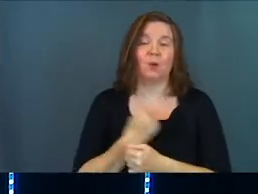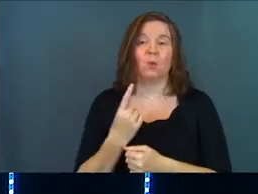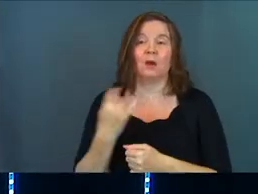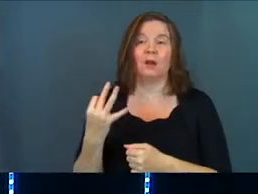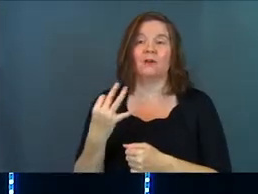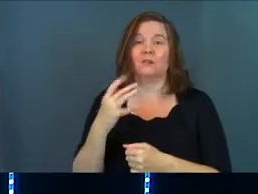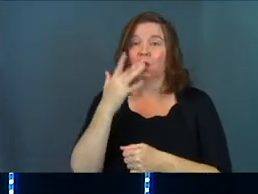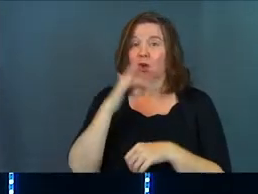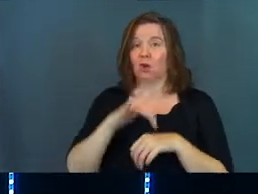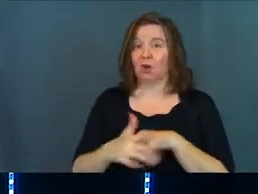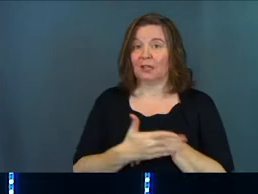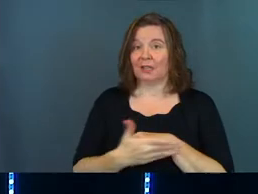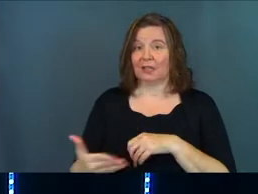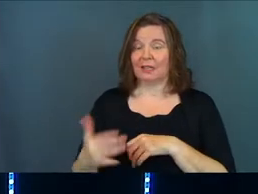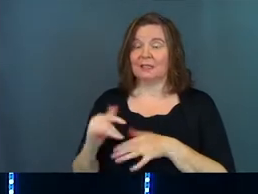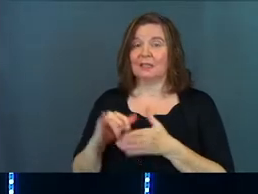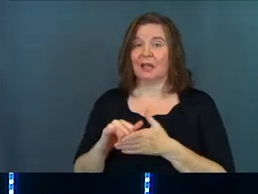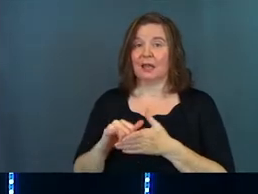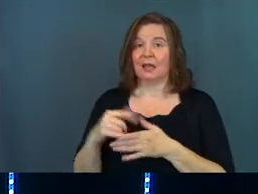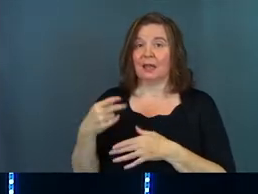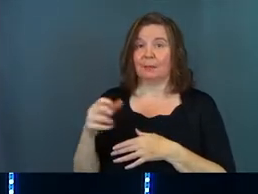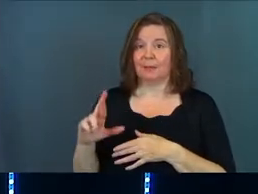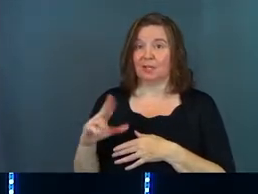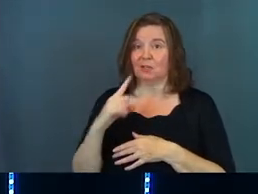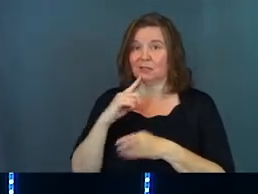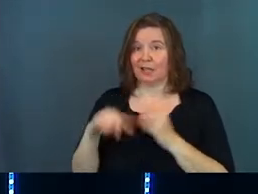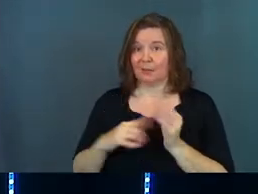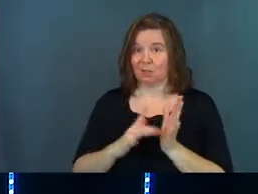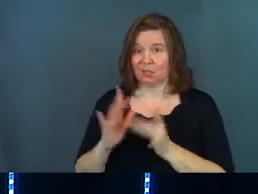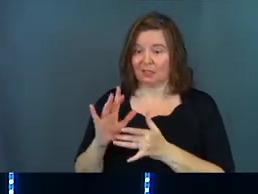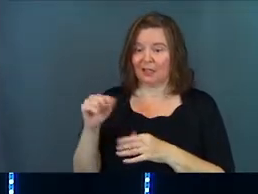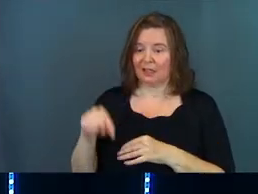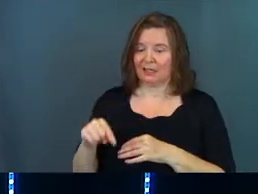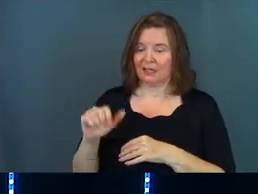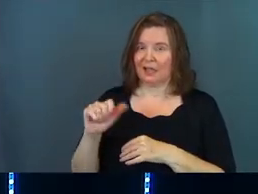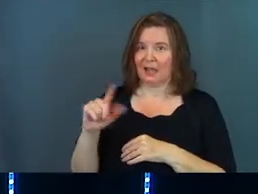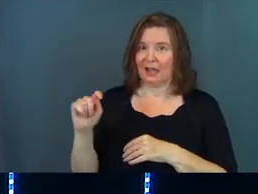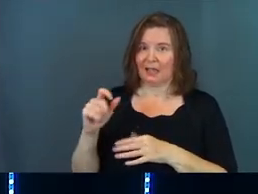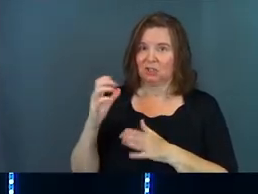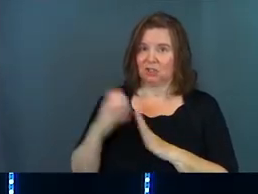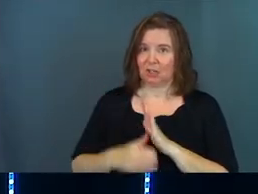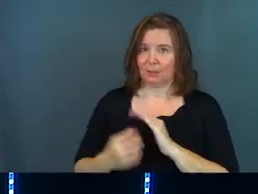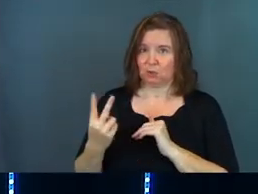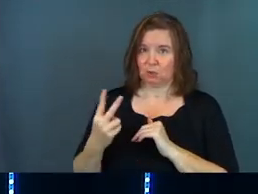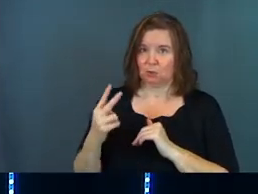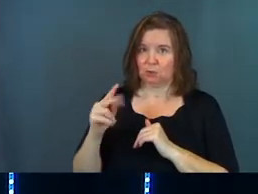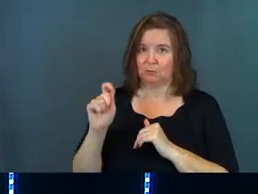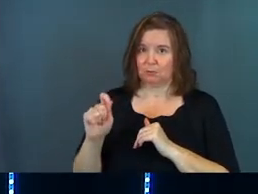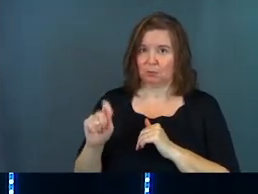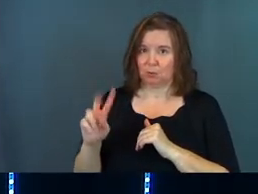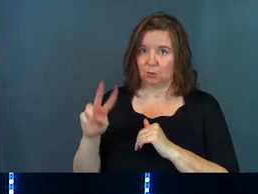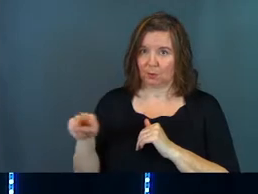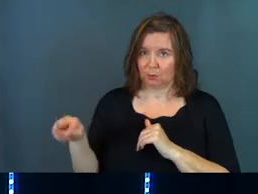One of the early things that Peter said about Jesus, and this is in Acts chapter 2 verse 22.